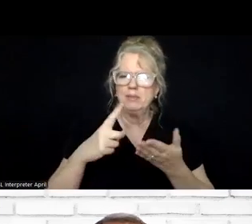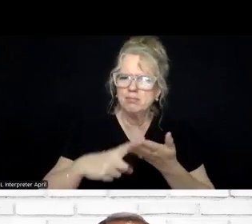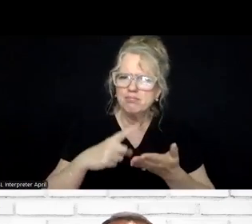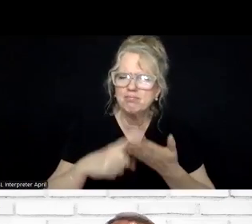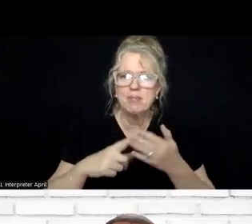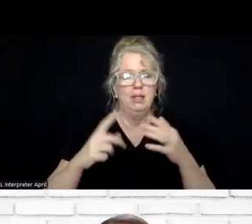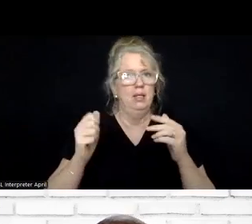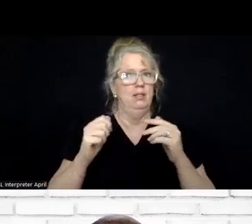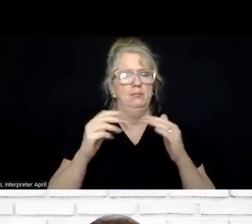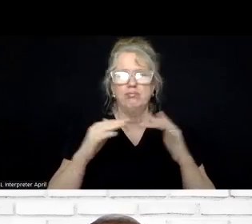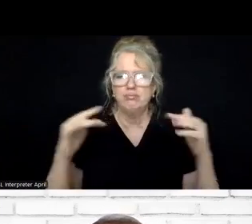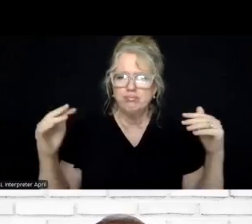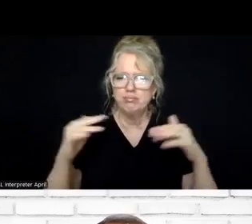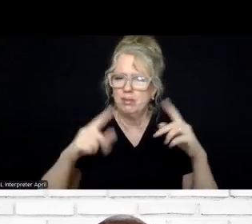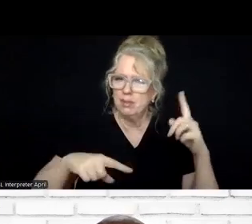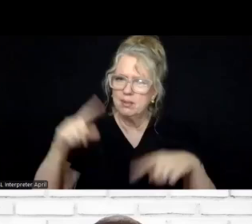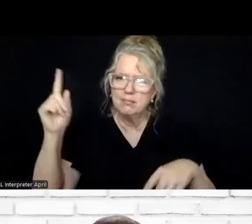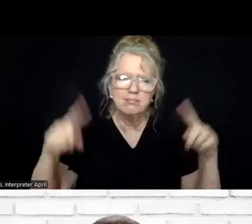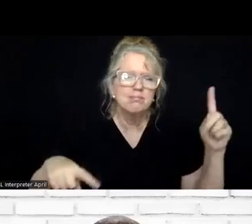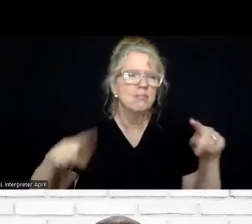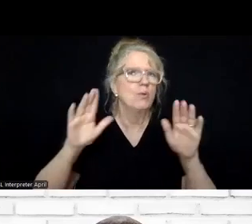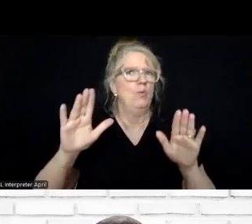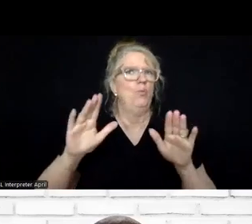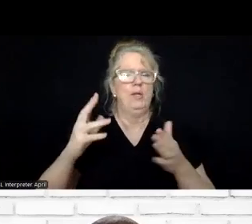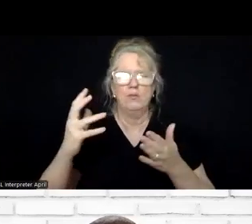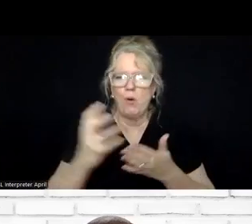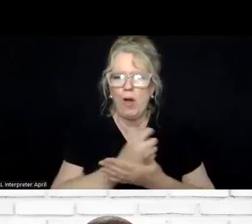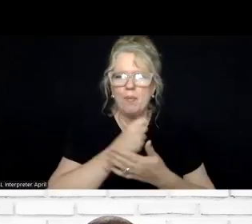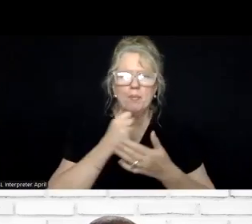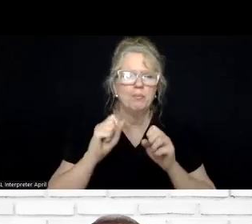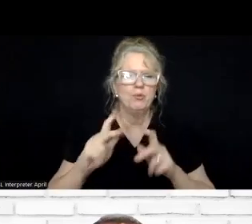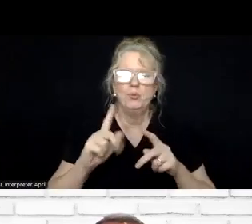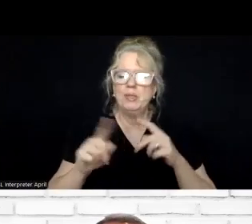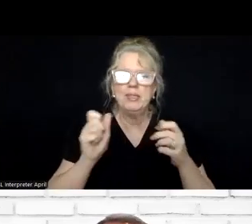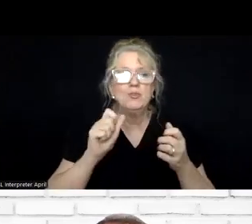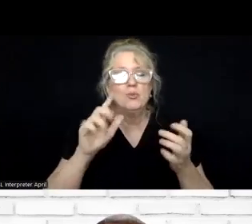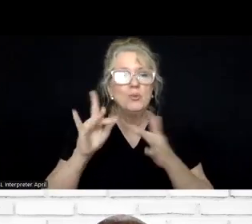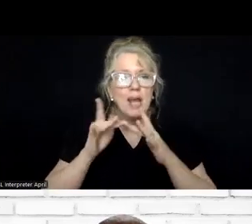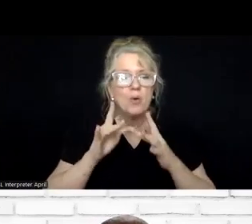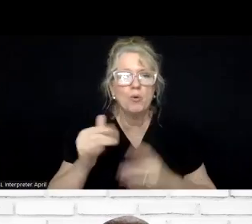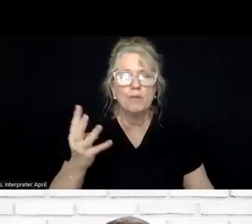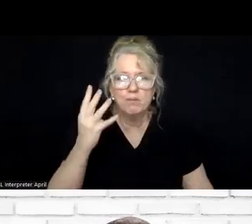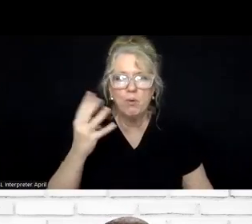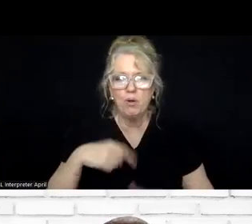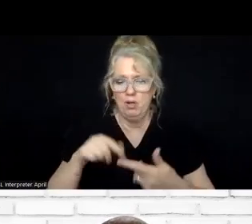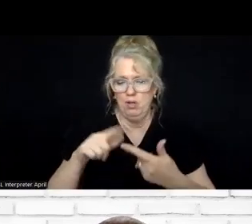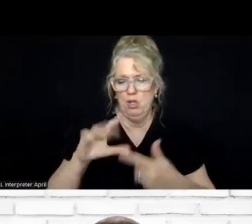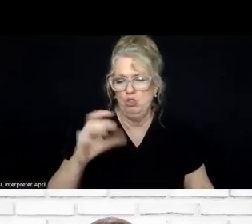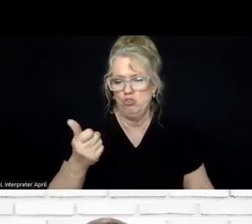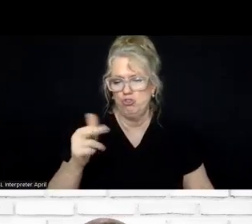diverse but wonderful, uh, opportunity to network with four individuals. Uh, Chuck Ngoglio,